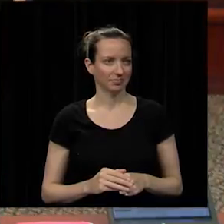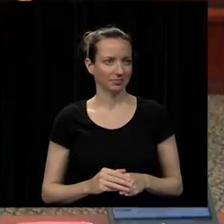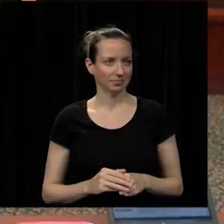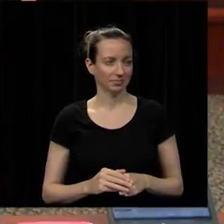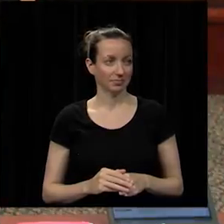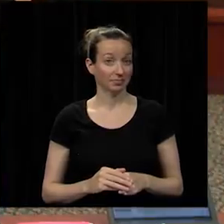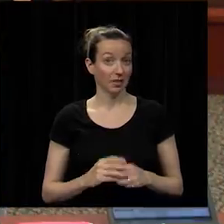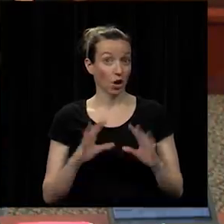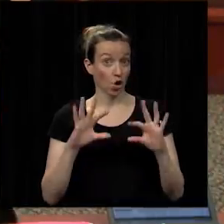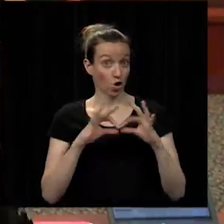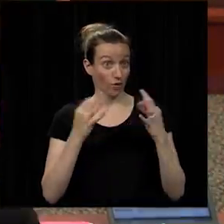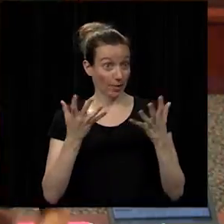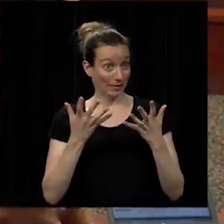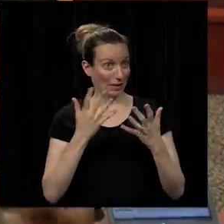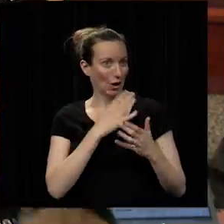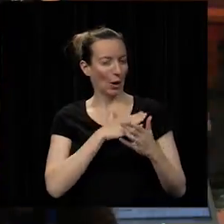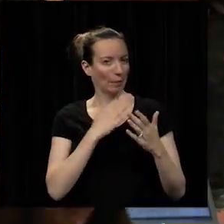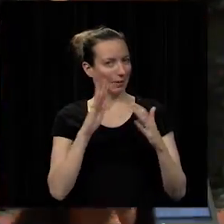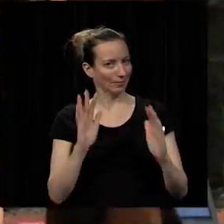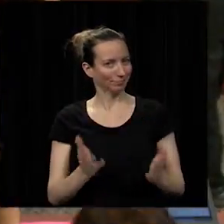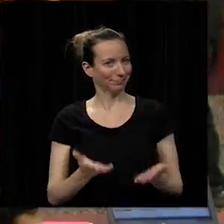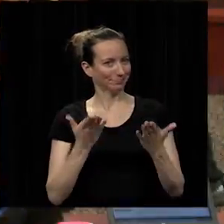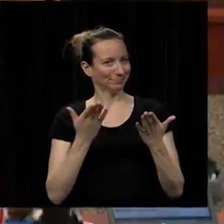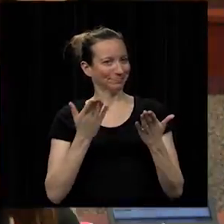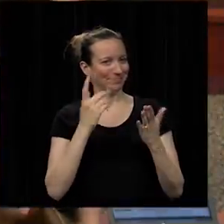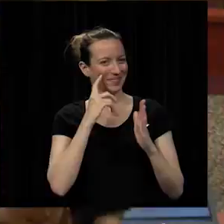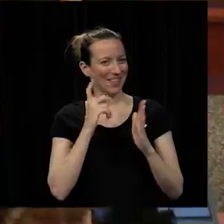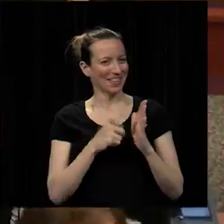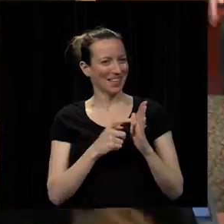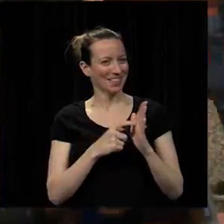and are your families here we'd love for you all to stand and be recognized